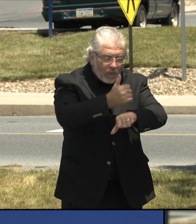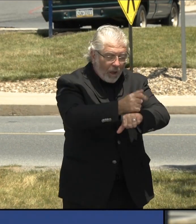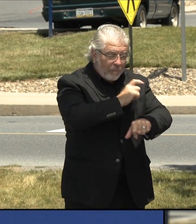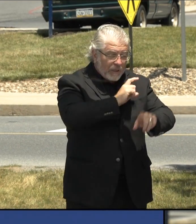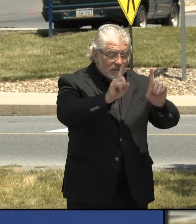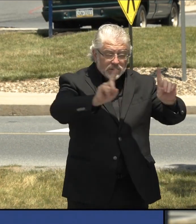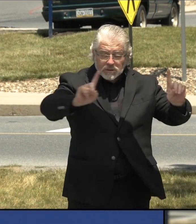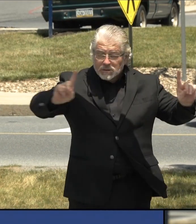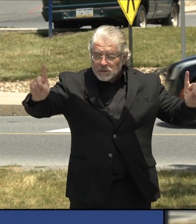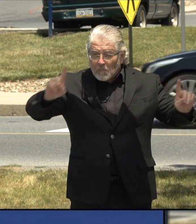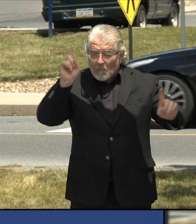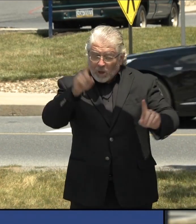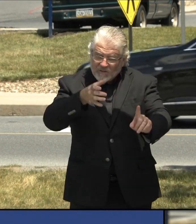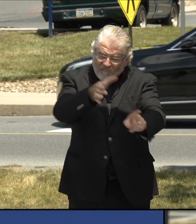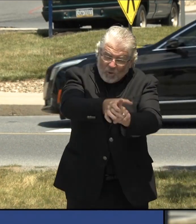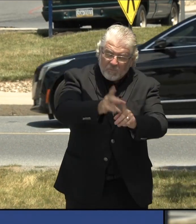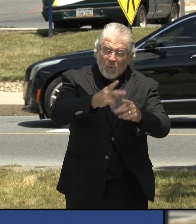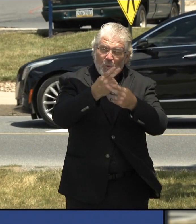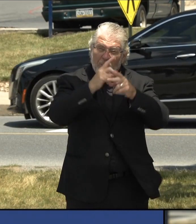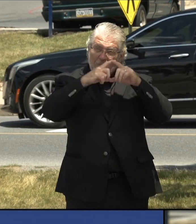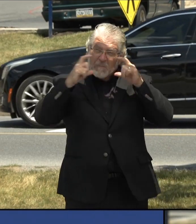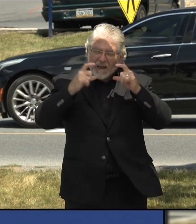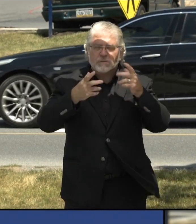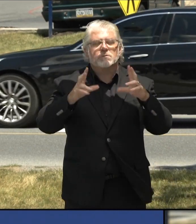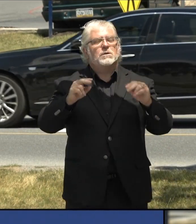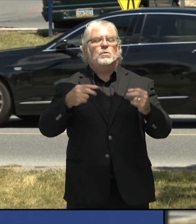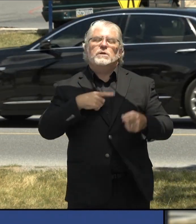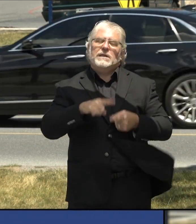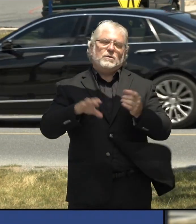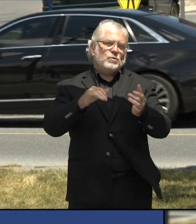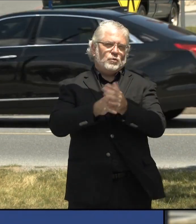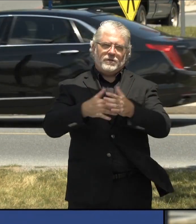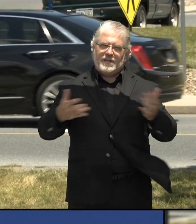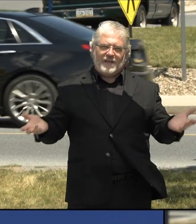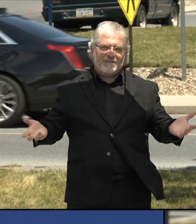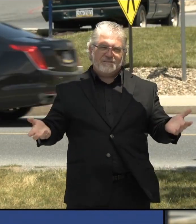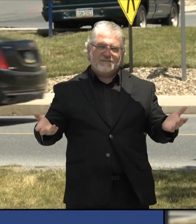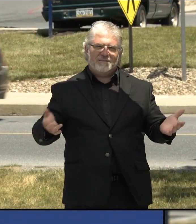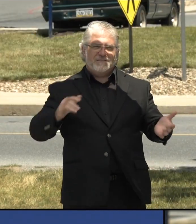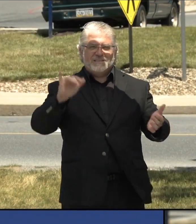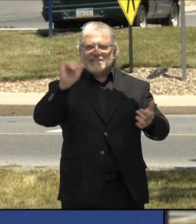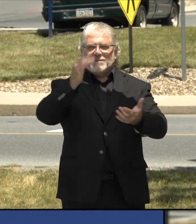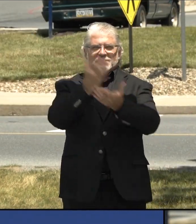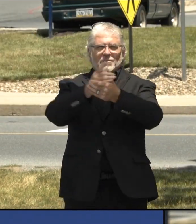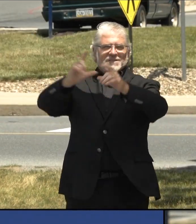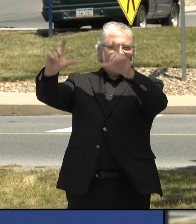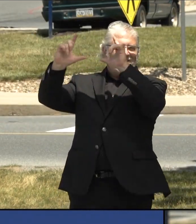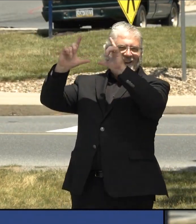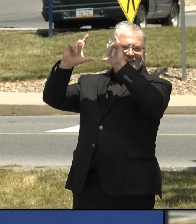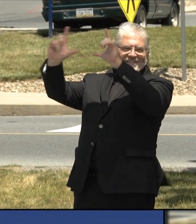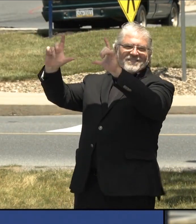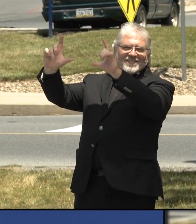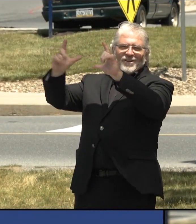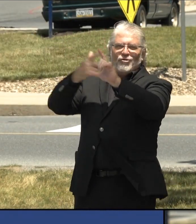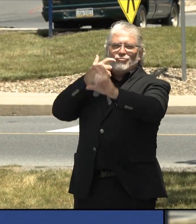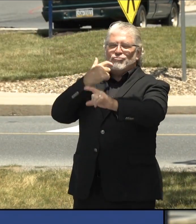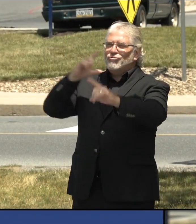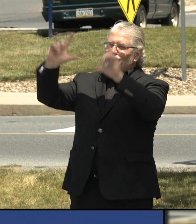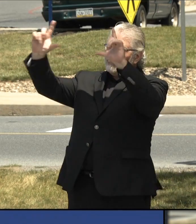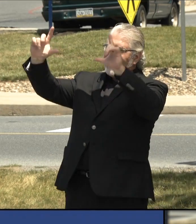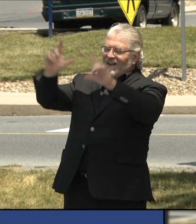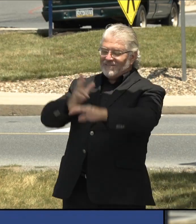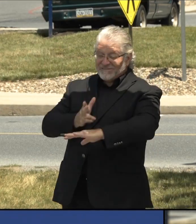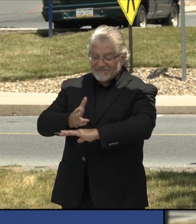decision. I mean, stop signs, that's the law. There's a fine if you go through a stop sign. Actually, it's a fine if you don't come to a full stop. Everybody